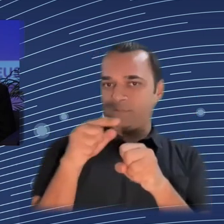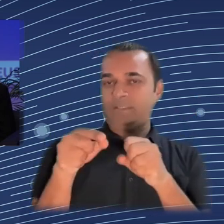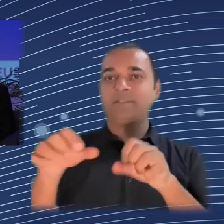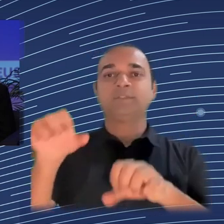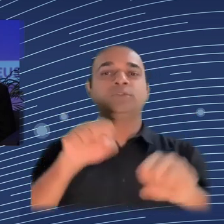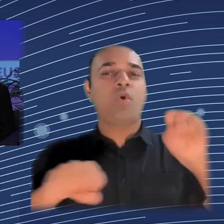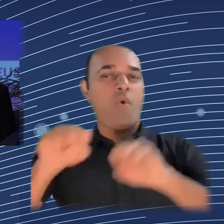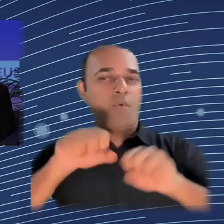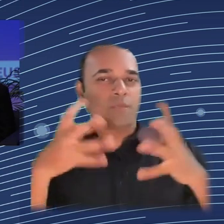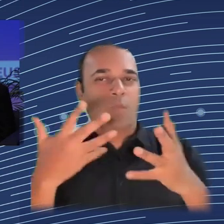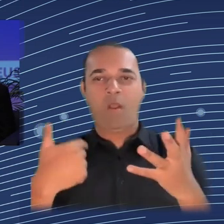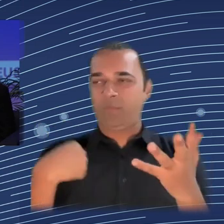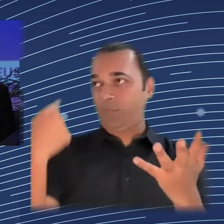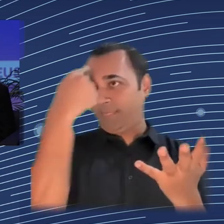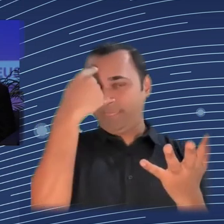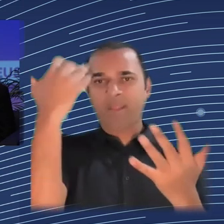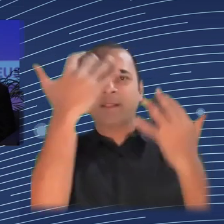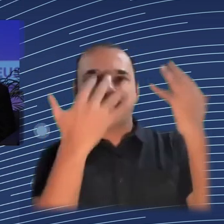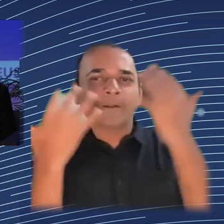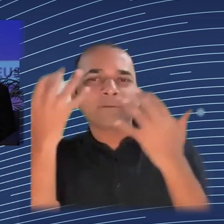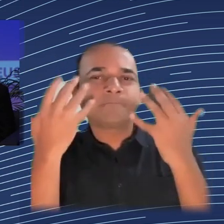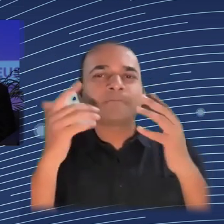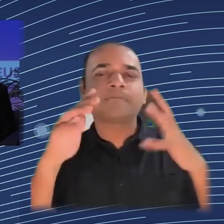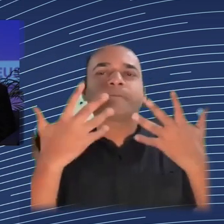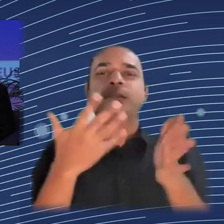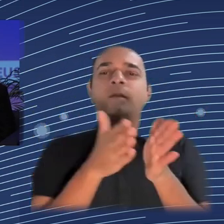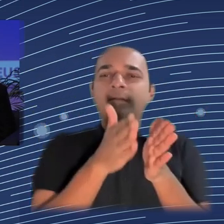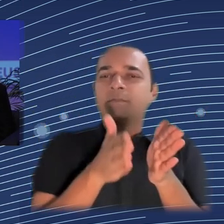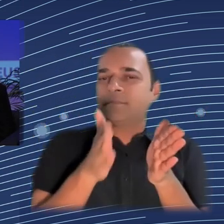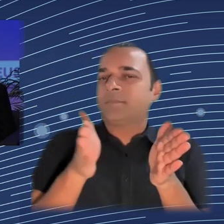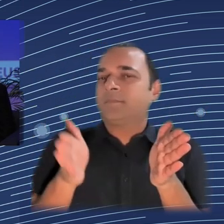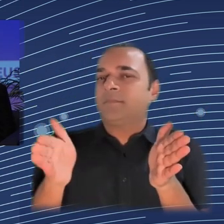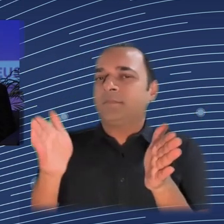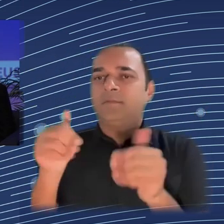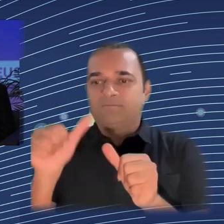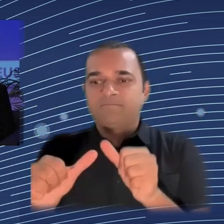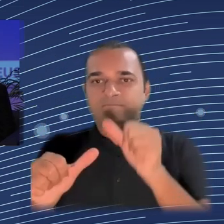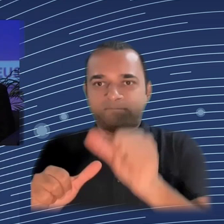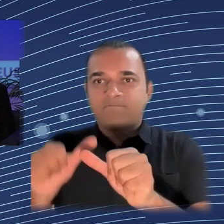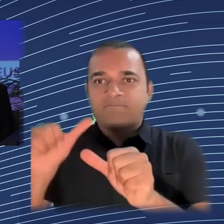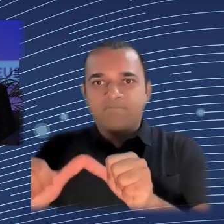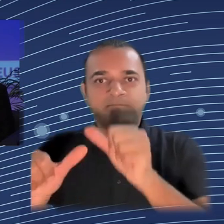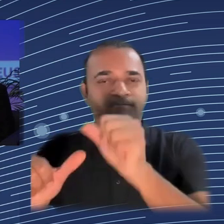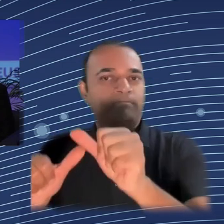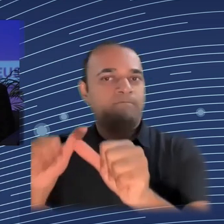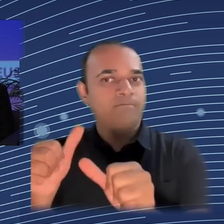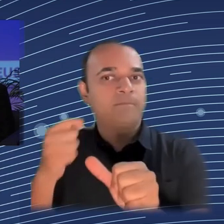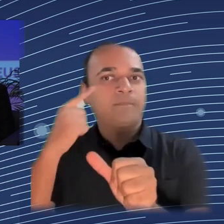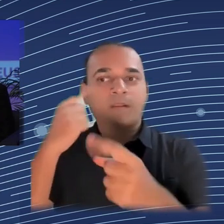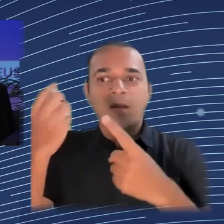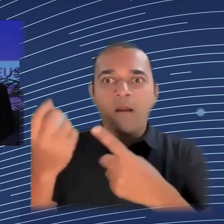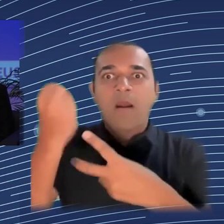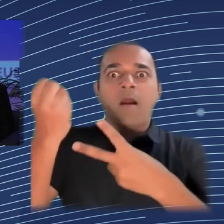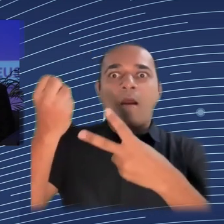enlarge the discourse and the participation on who has a say in deciding what these branches